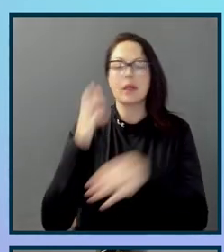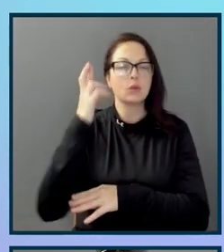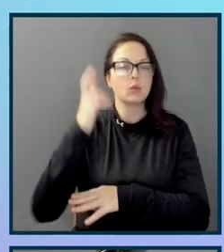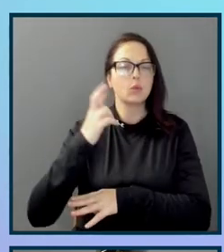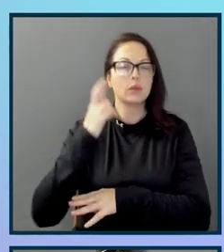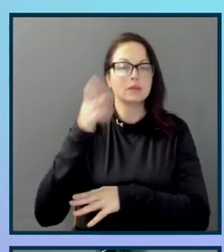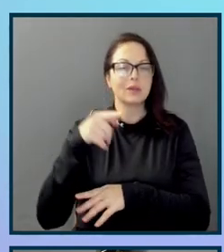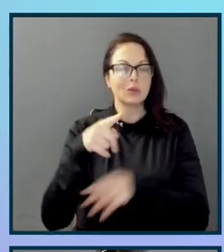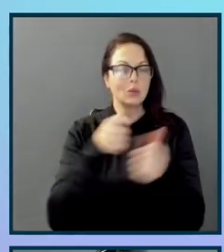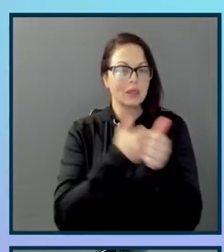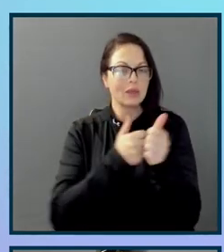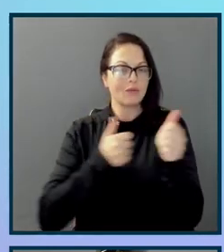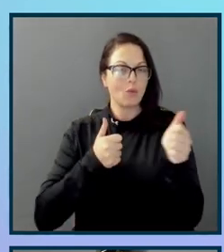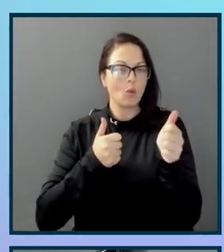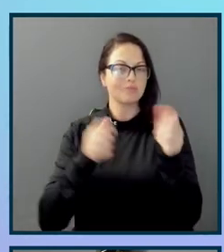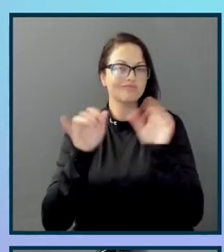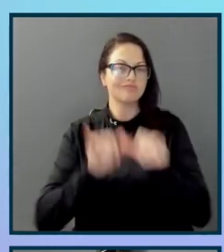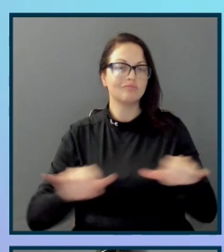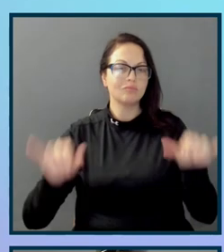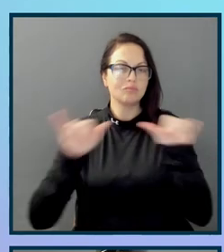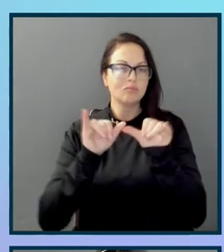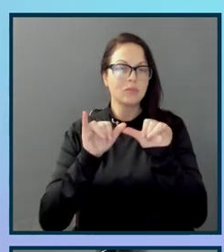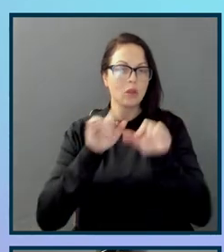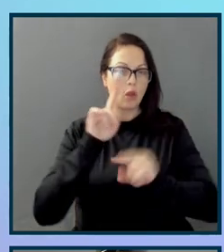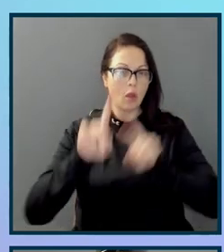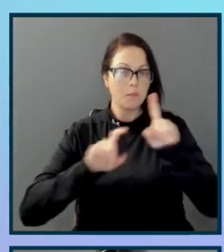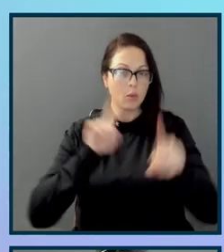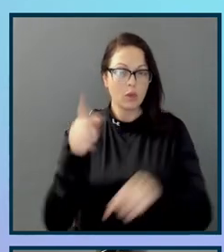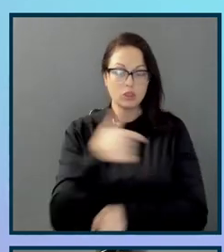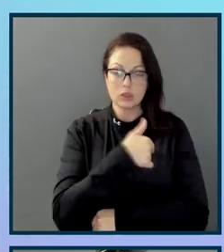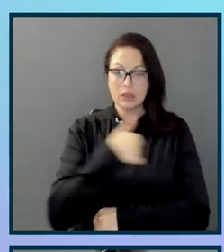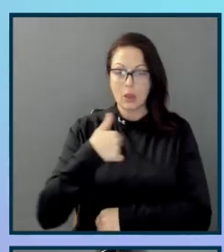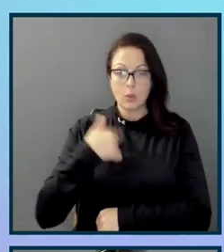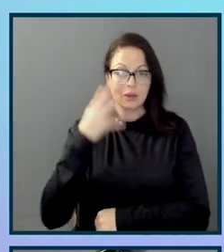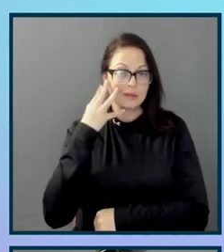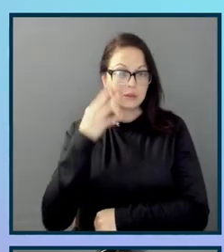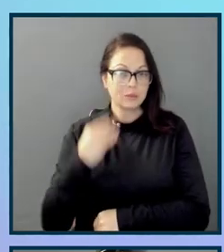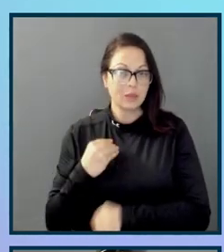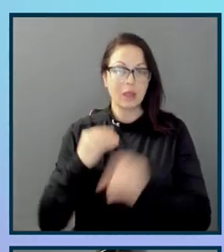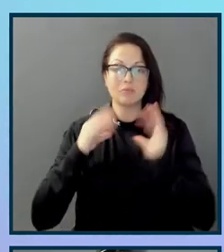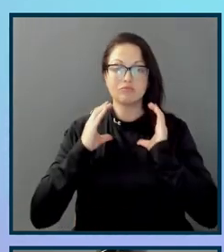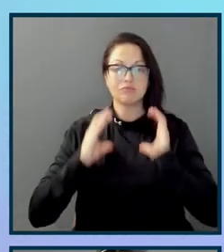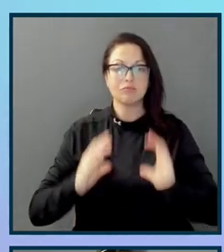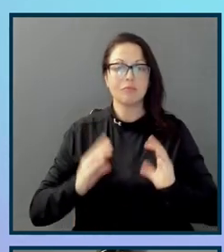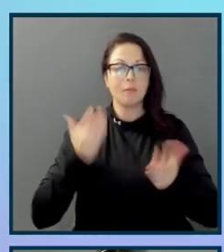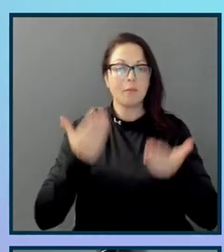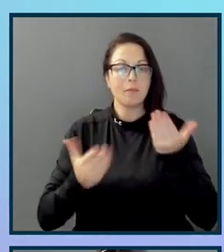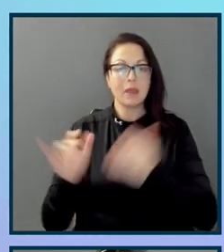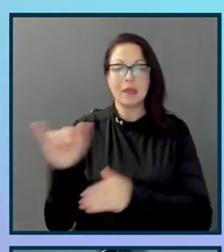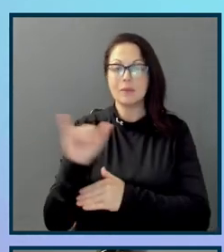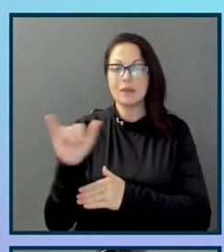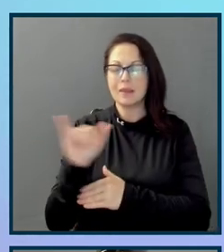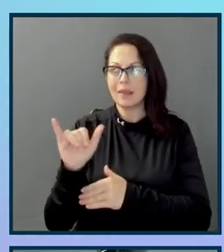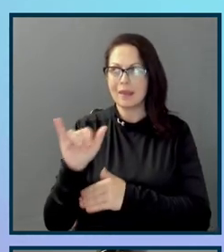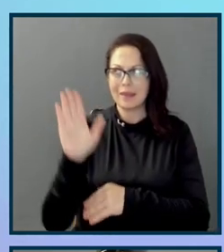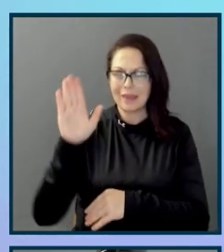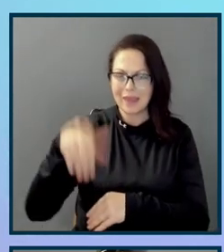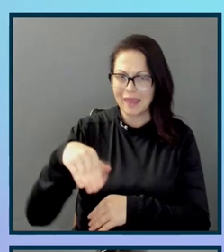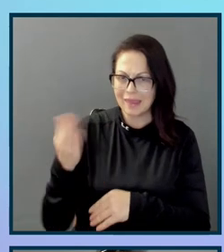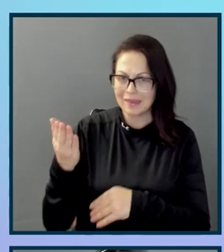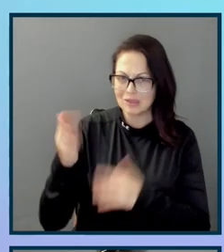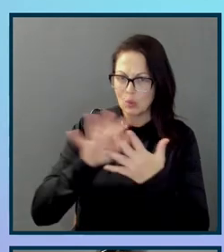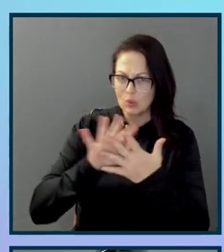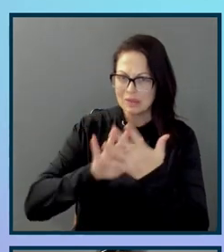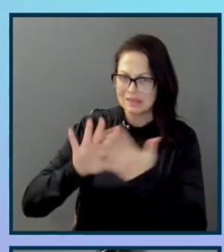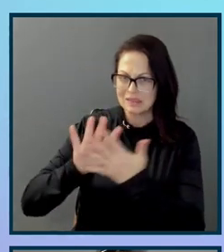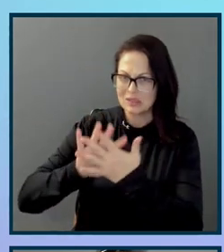questions that we've actually heard from clients. So some of these questions could be like, hey, the screener is really long. Do we actually need to be asking